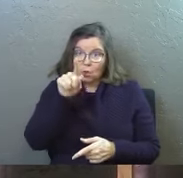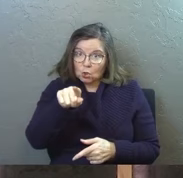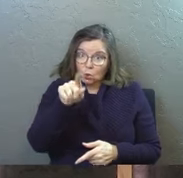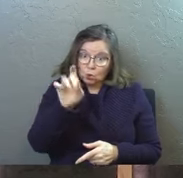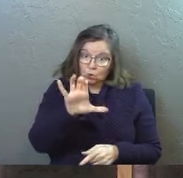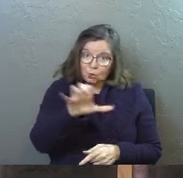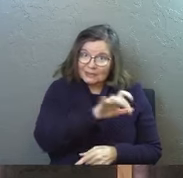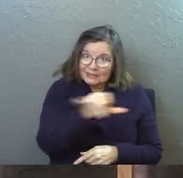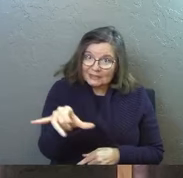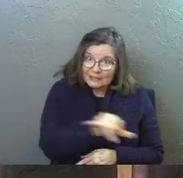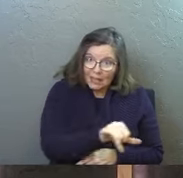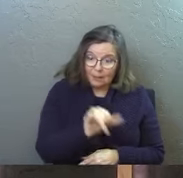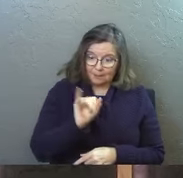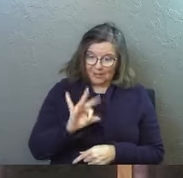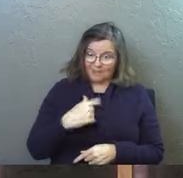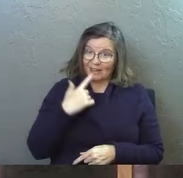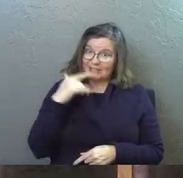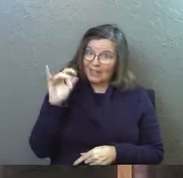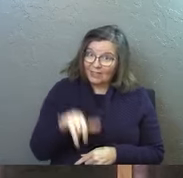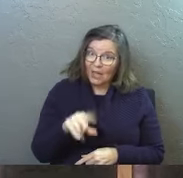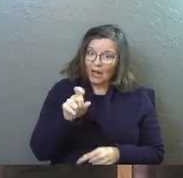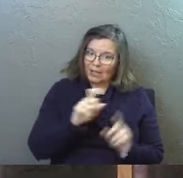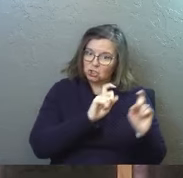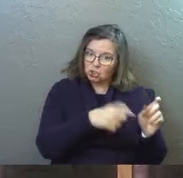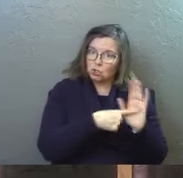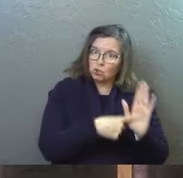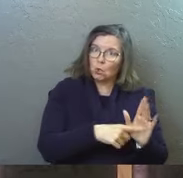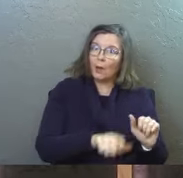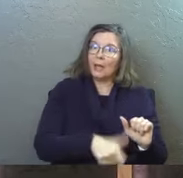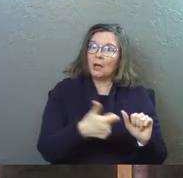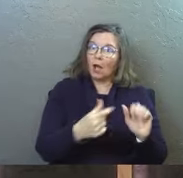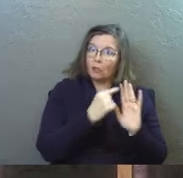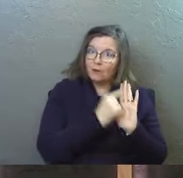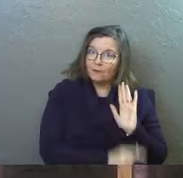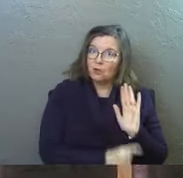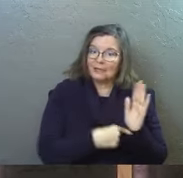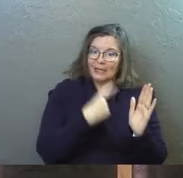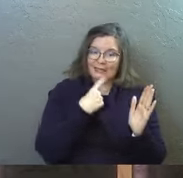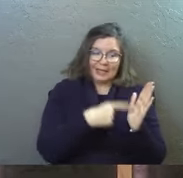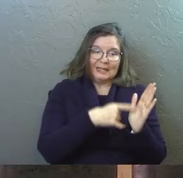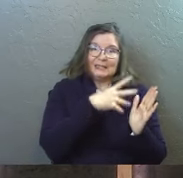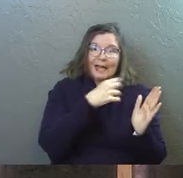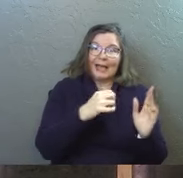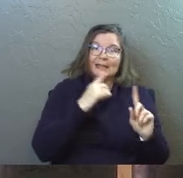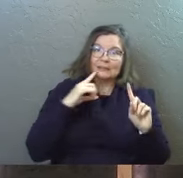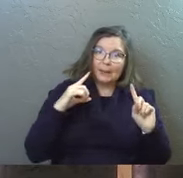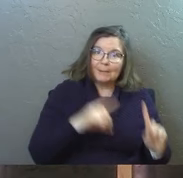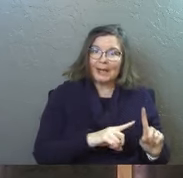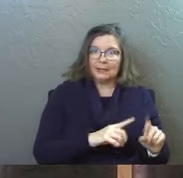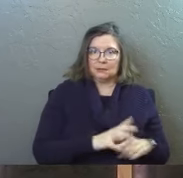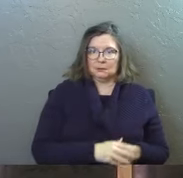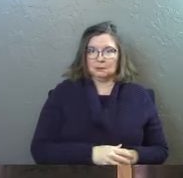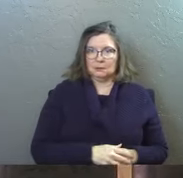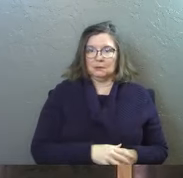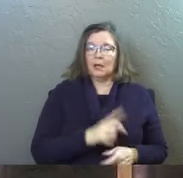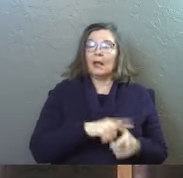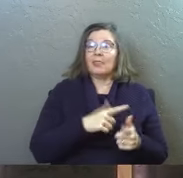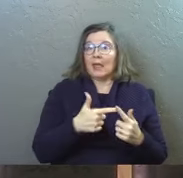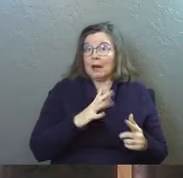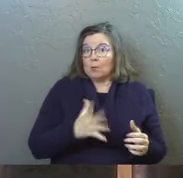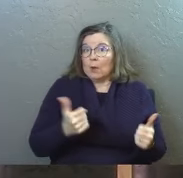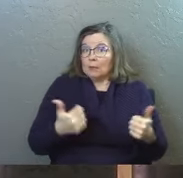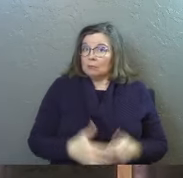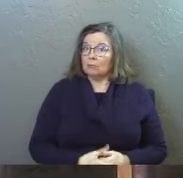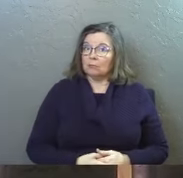to do that I better darn well give you a verse somewhere else in the New Testament that says and it's commanded then I'm